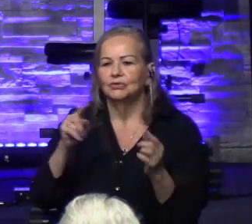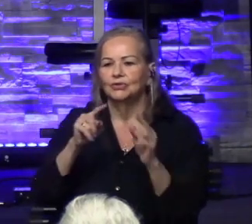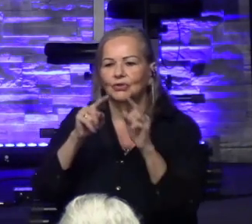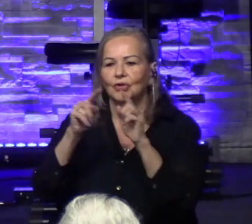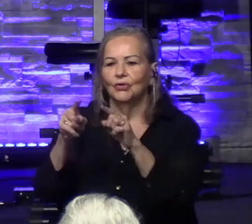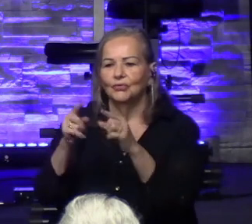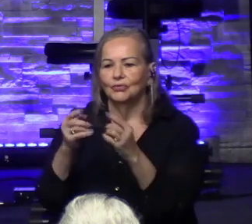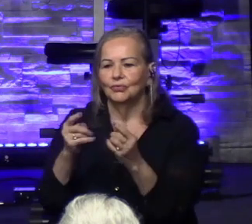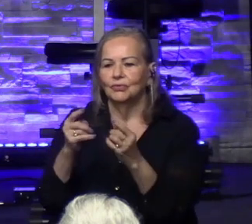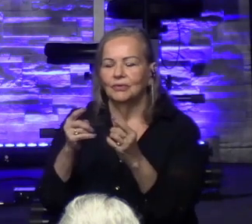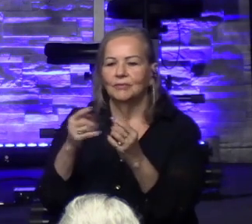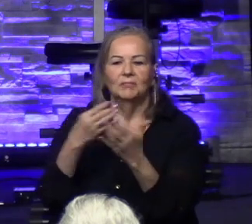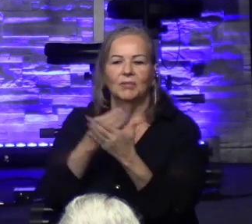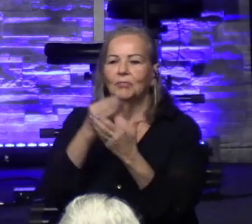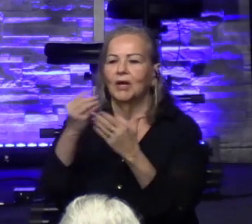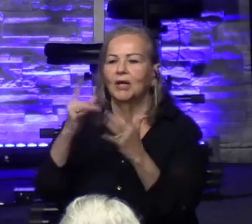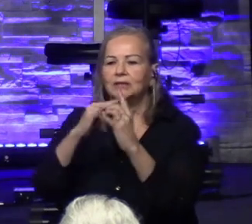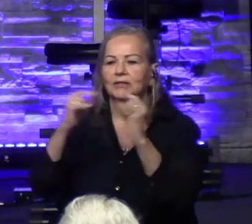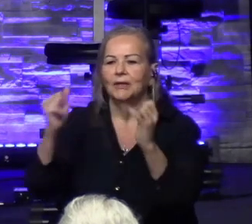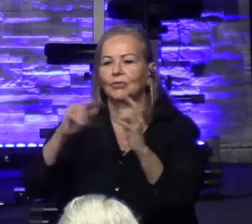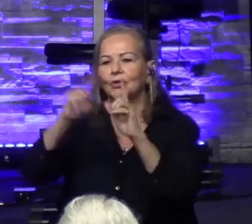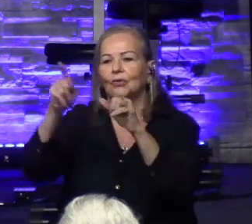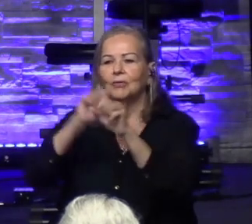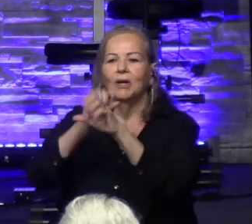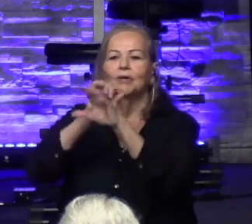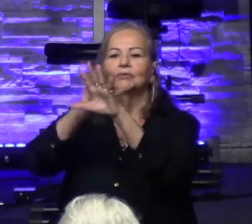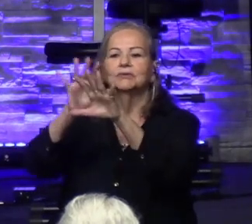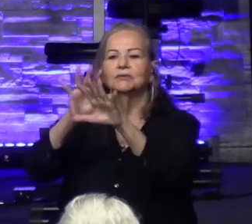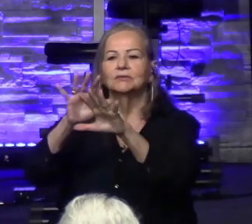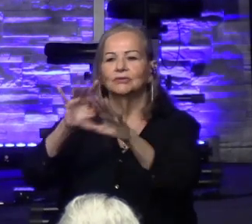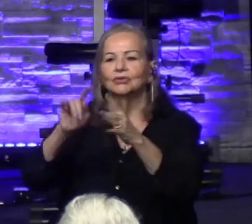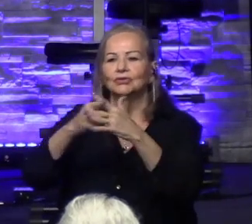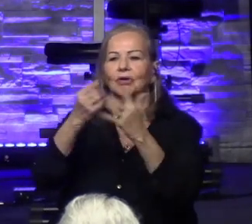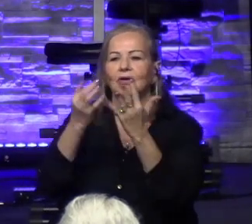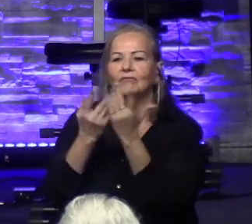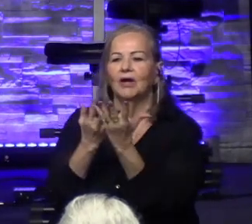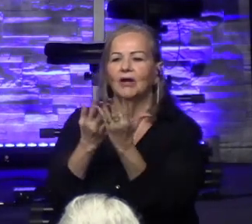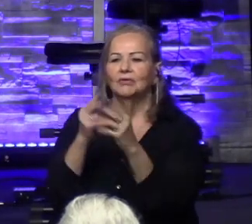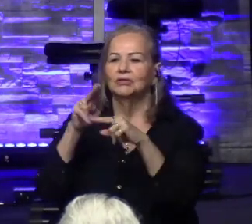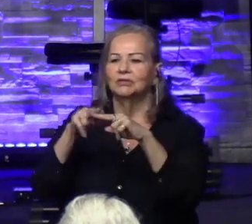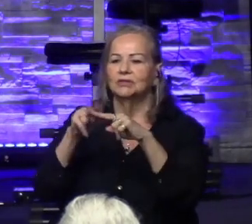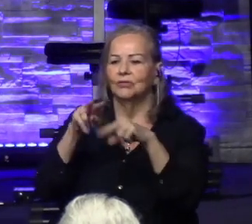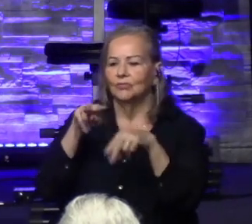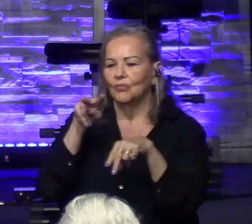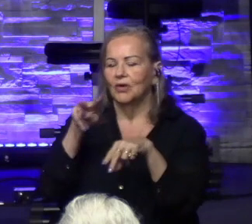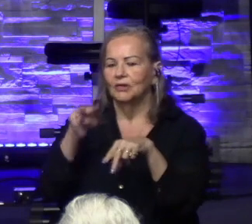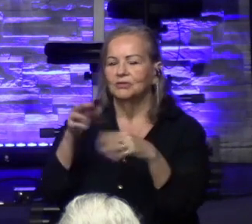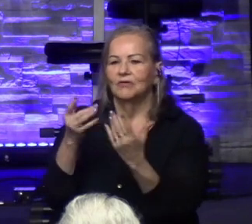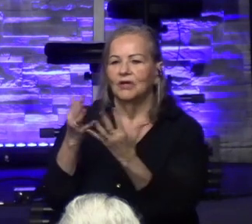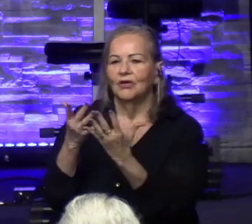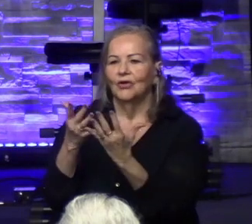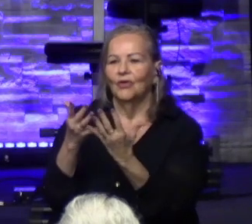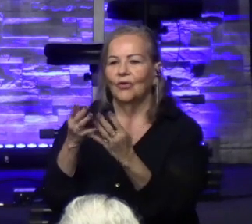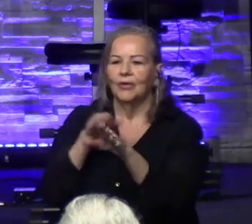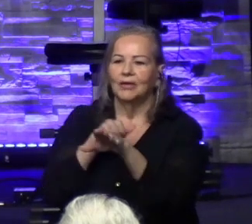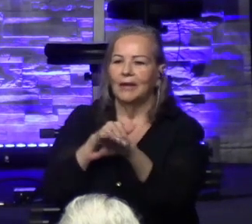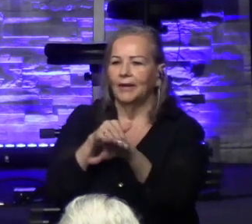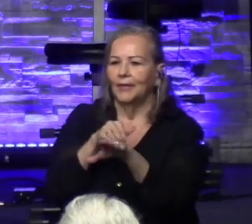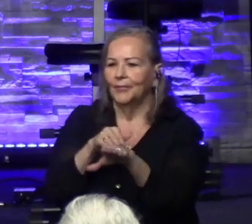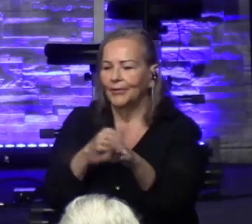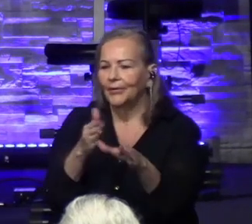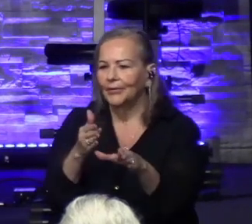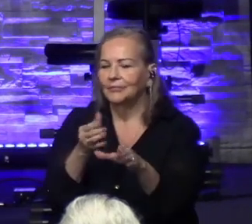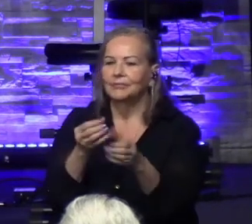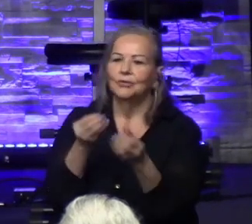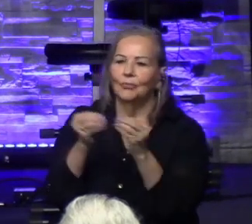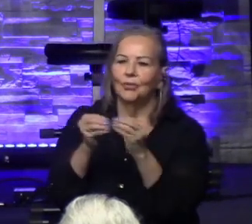buy a tent, and head out to the mountains. Head out to the mountains. Because if you want to buy a camper, they're a little more expensive, a little more